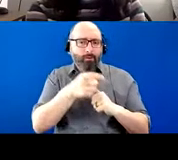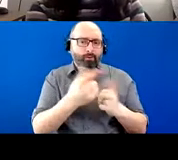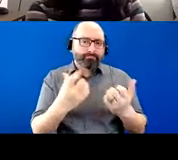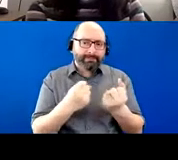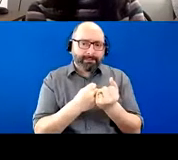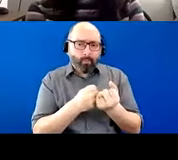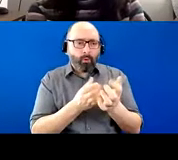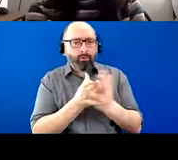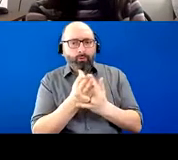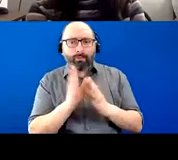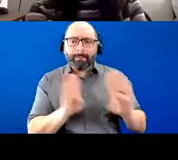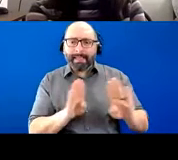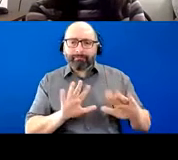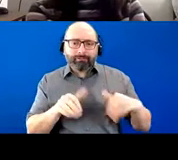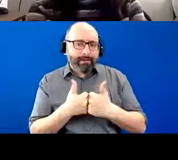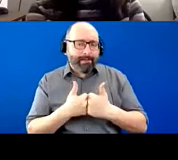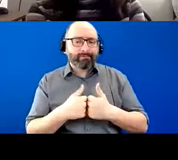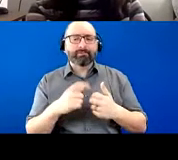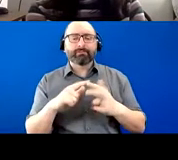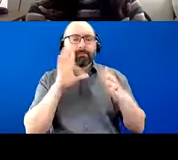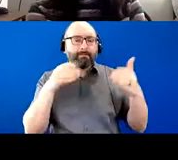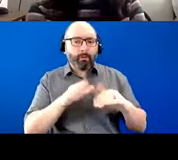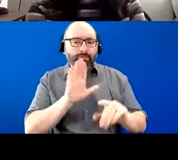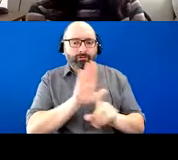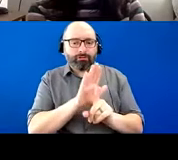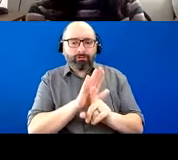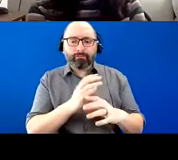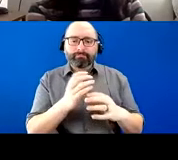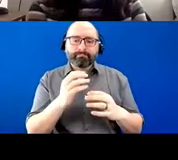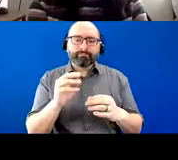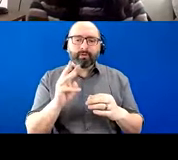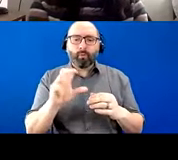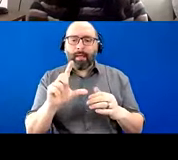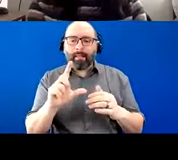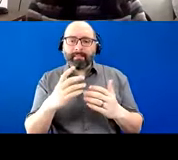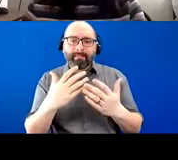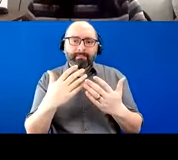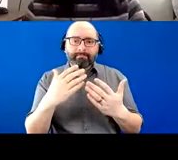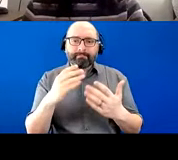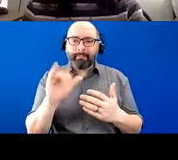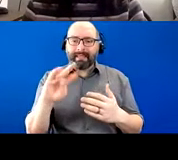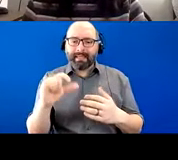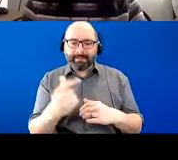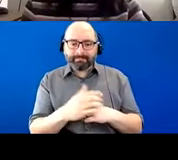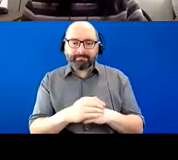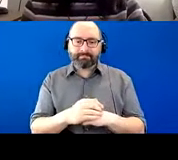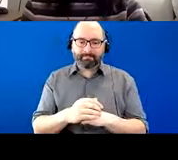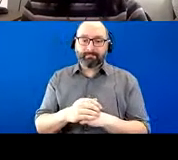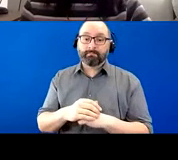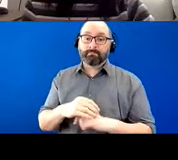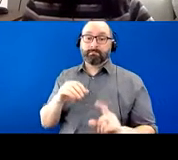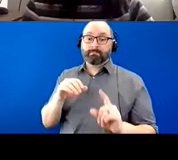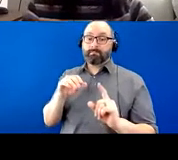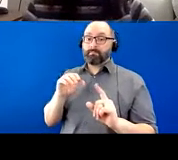through the behavioral challenges and kind of focus on her wellbeing as a caregiver? Yeah. So I would say the caregiver was really